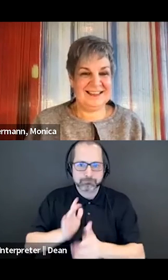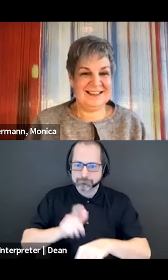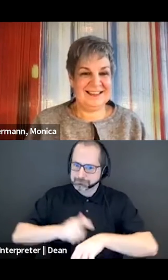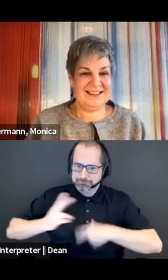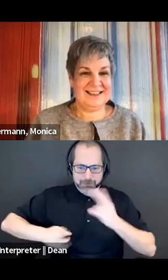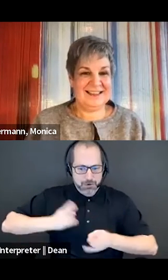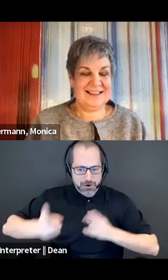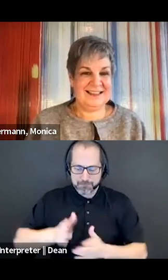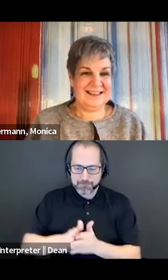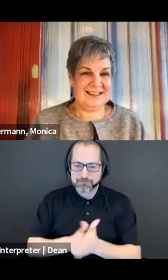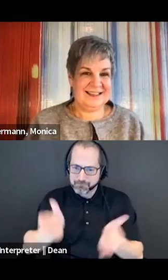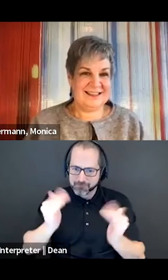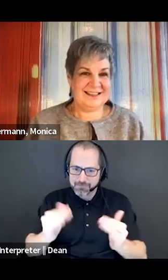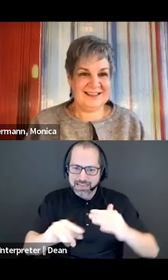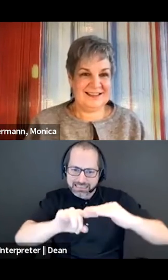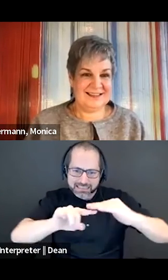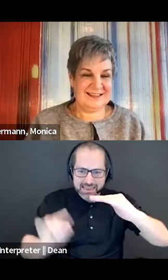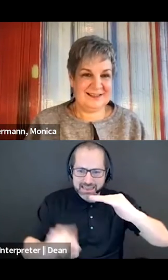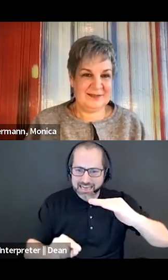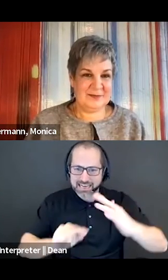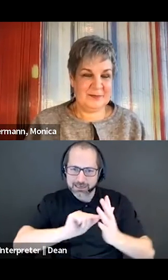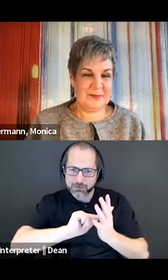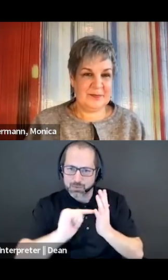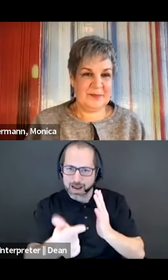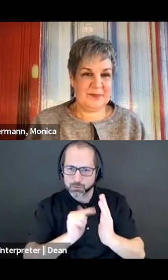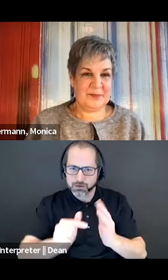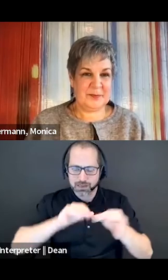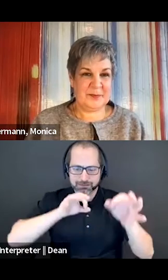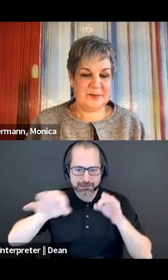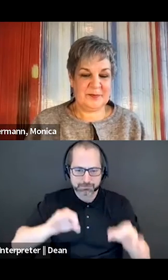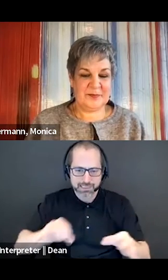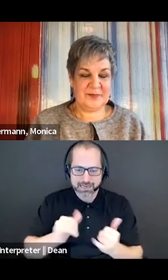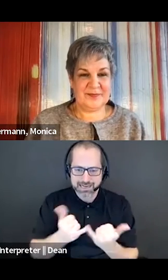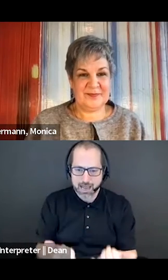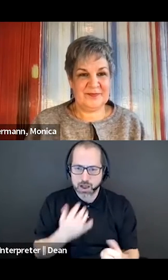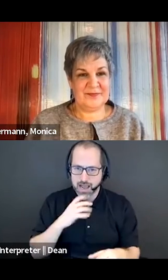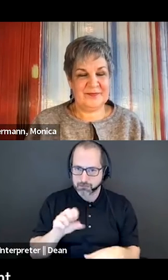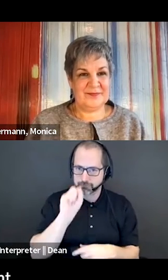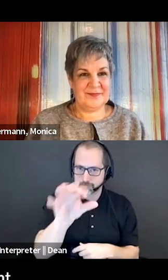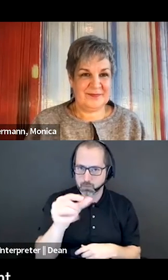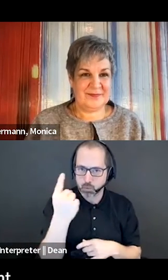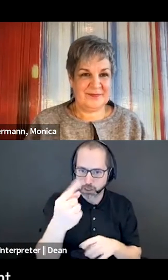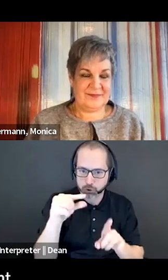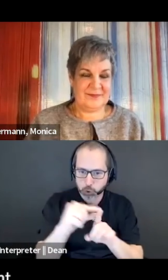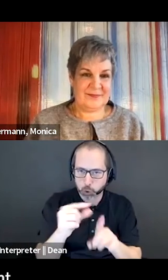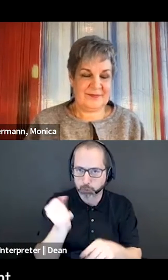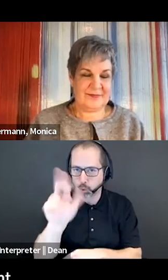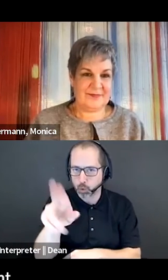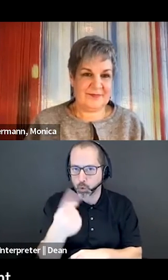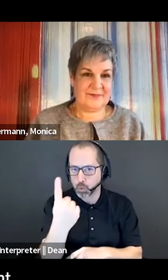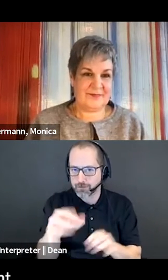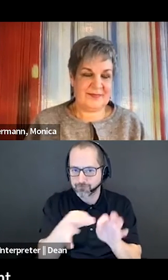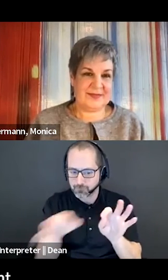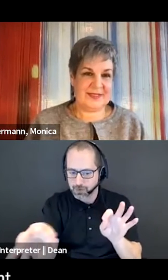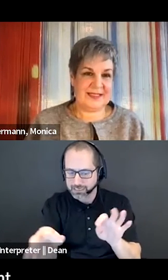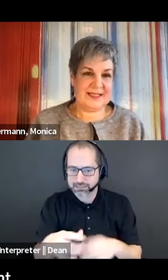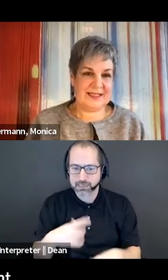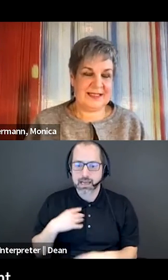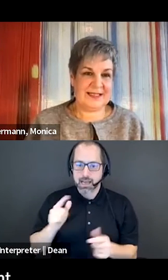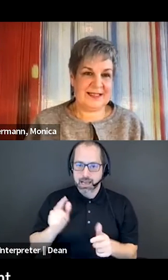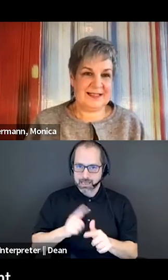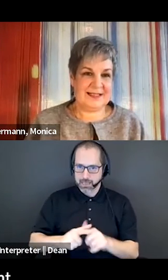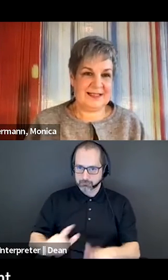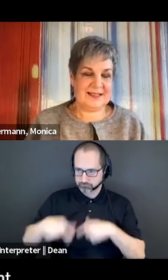round, I'm going to explain how this is going to work. So, I'm going to say a term or phrase, and I'm going to give each participant